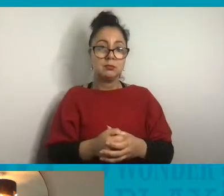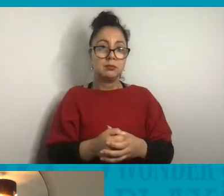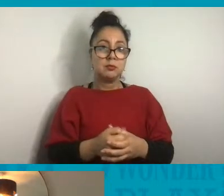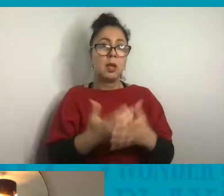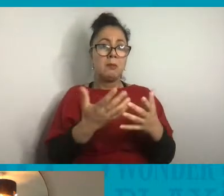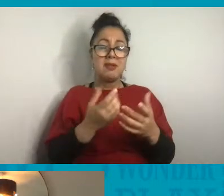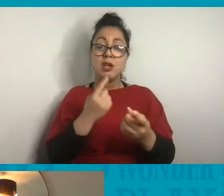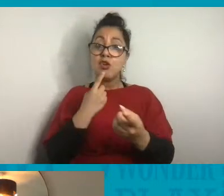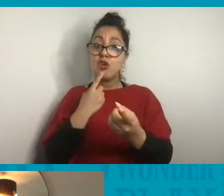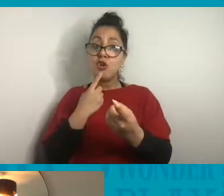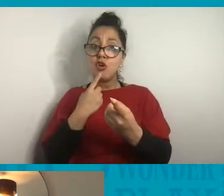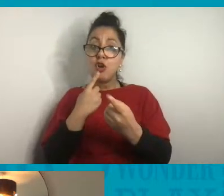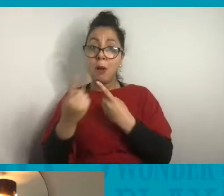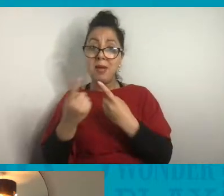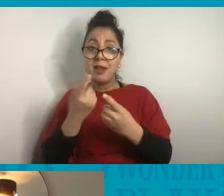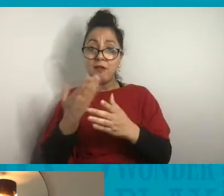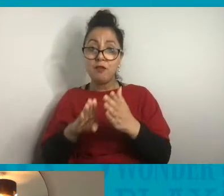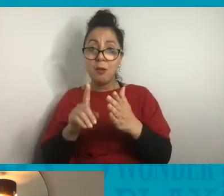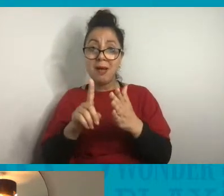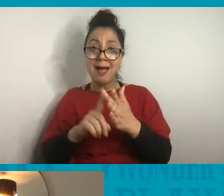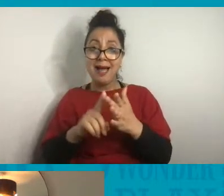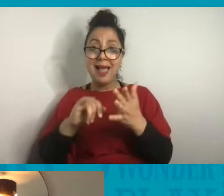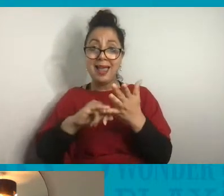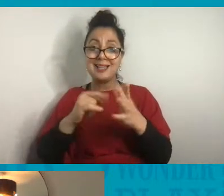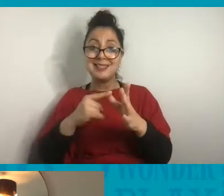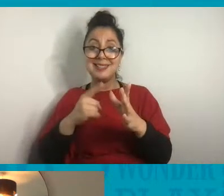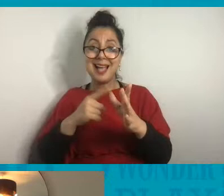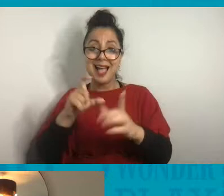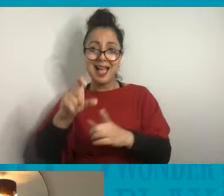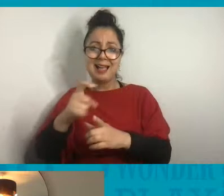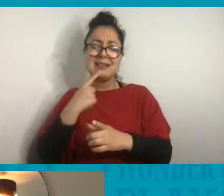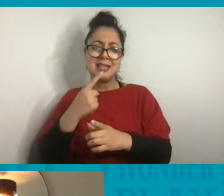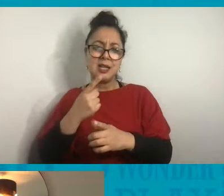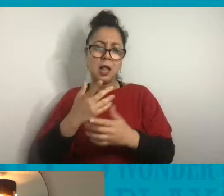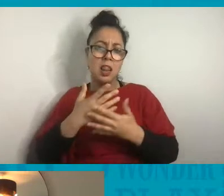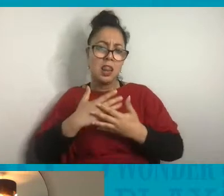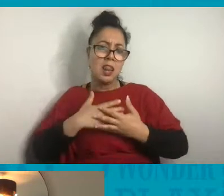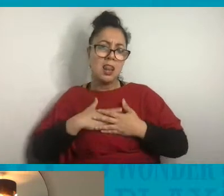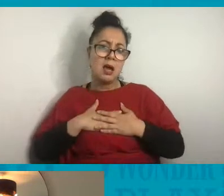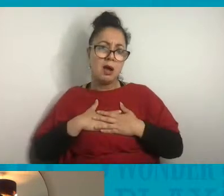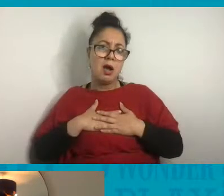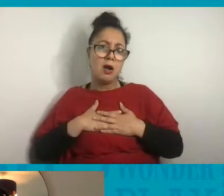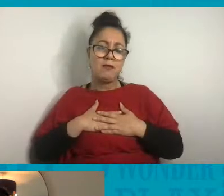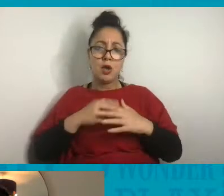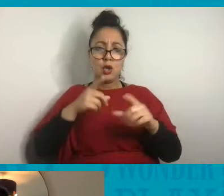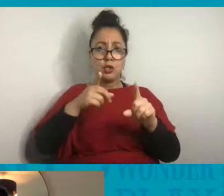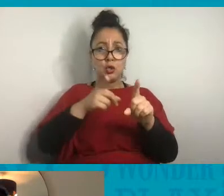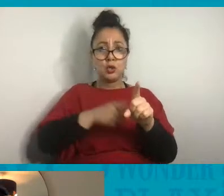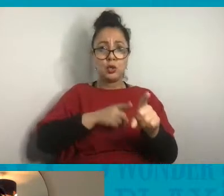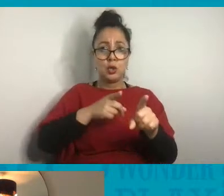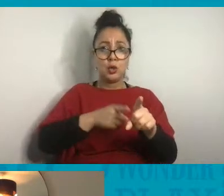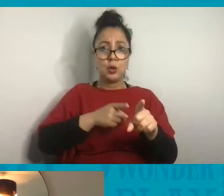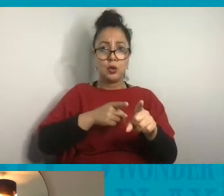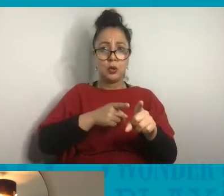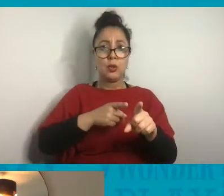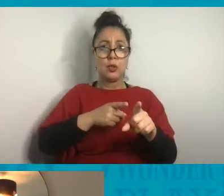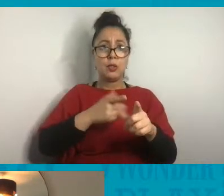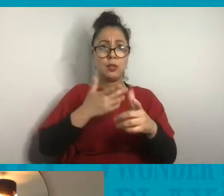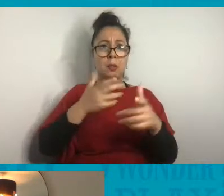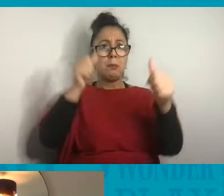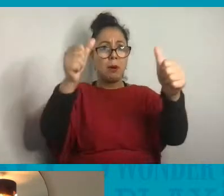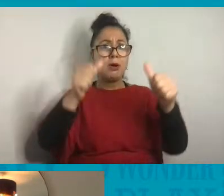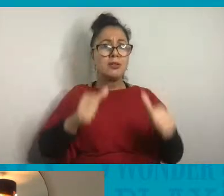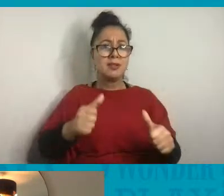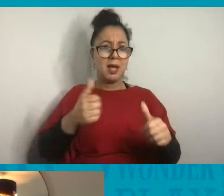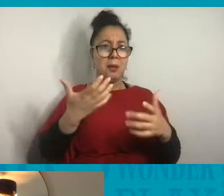comment coming from Isaac. Isaac has said he loved the youth poster that we had before